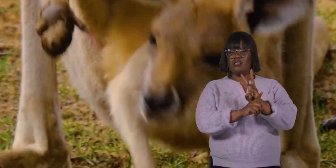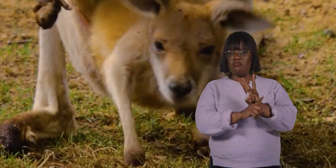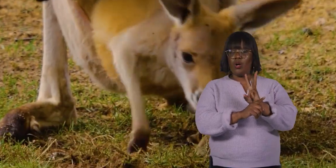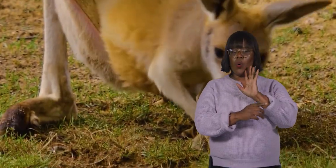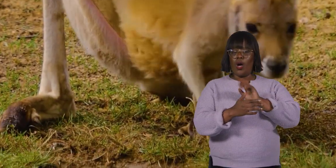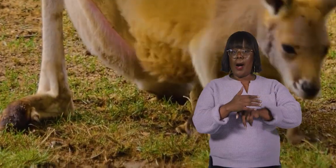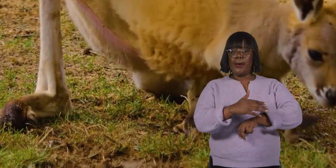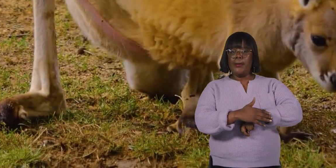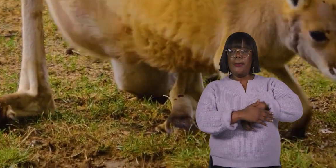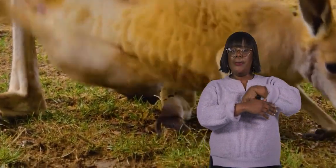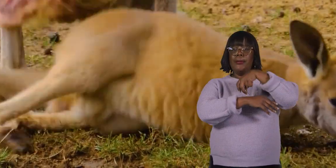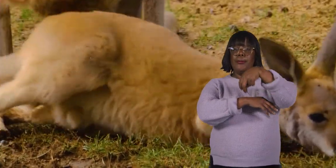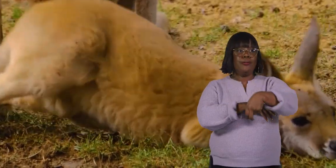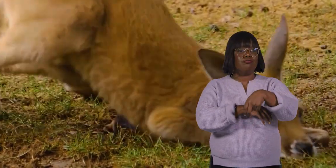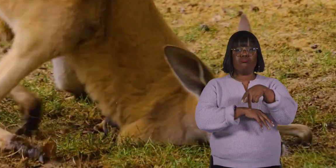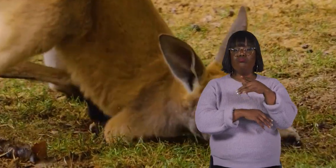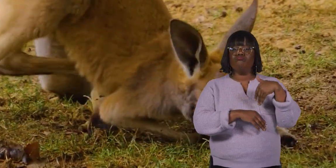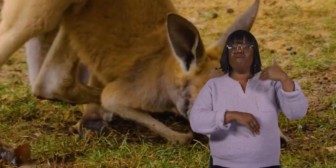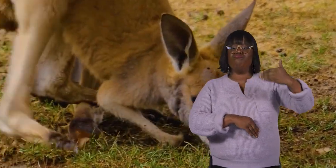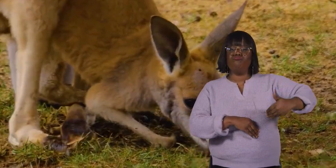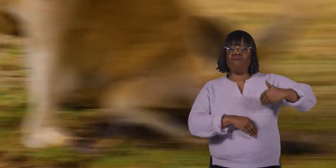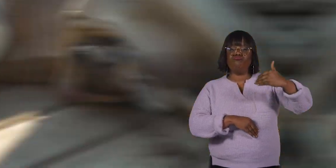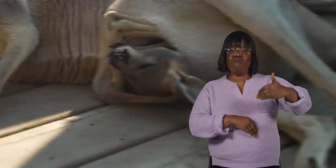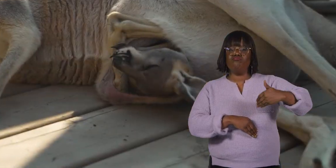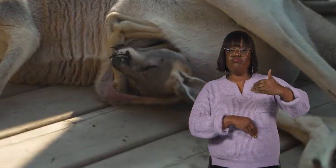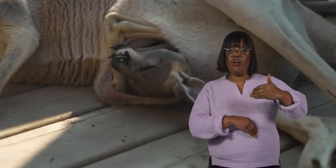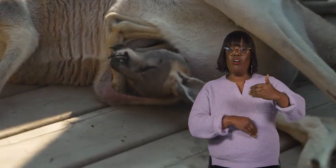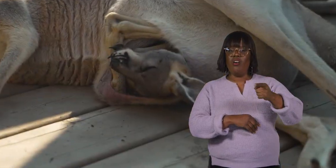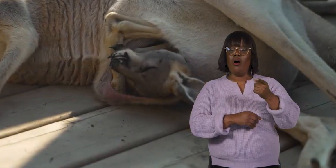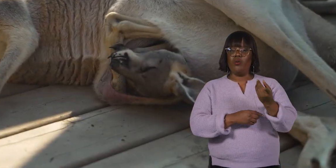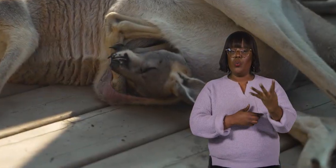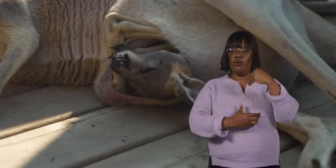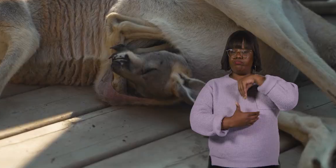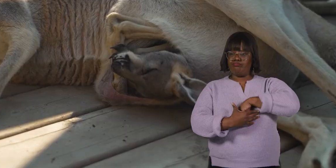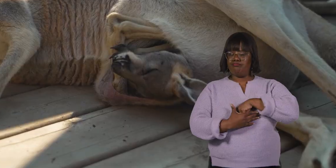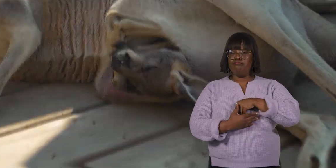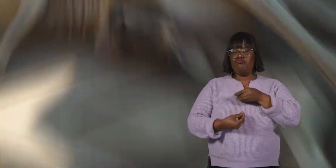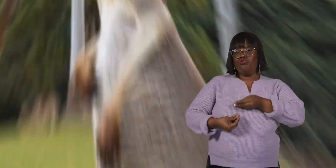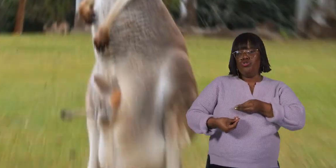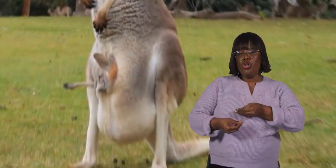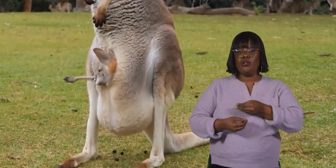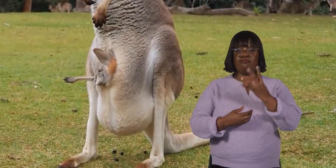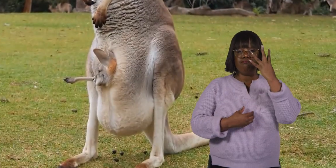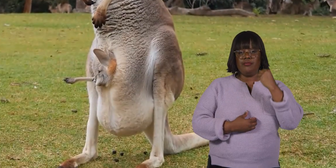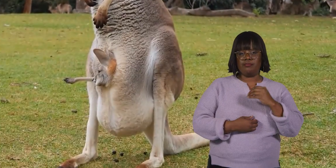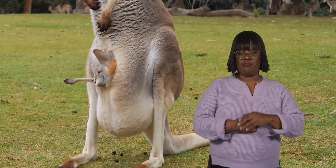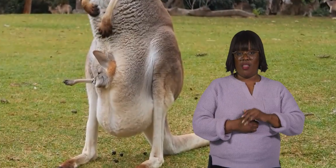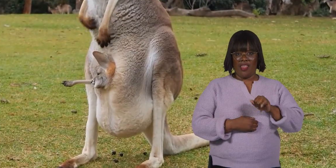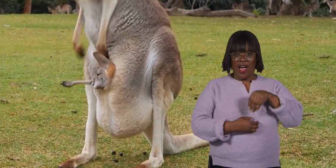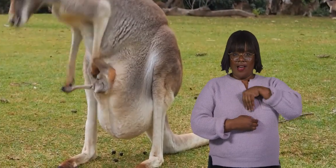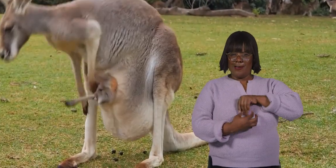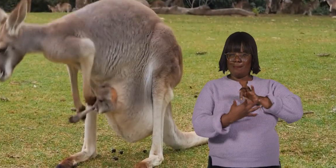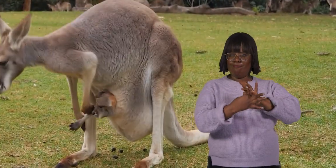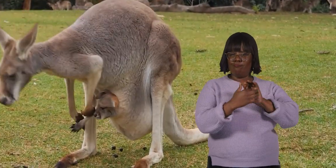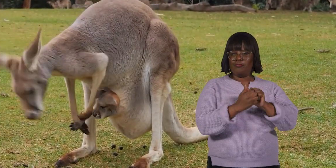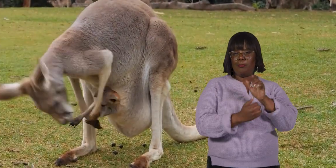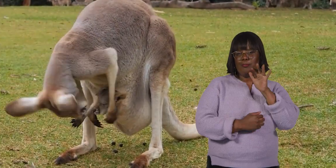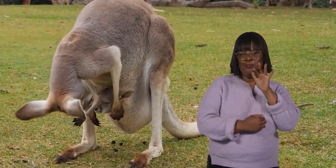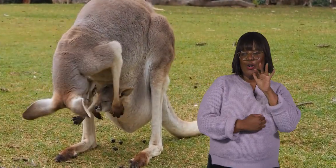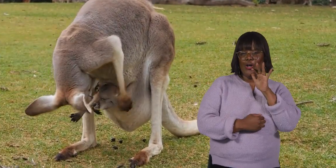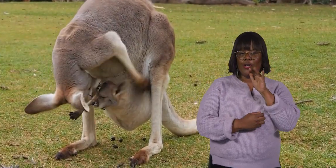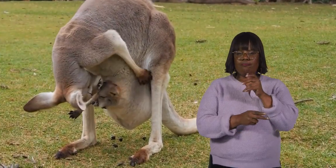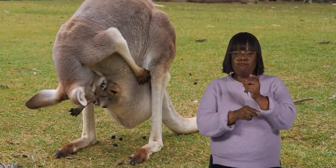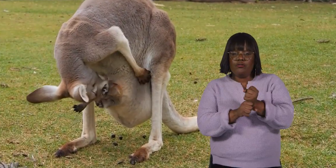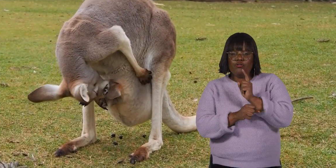gradually coming out to explore from time to time, but returning to nurse and sleep. This close bond between the mother and